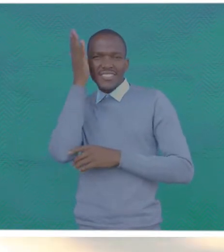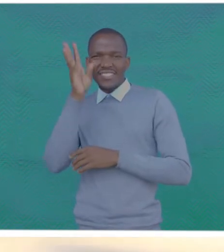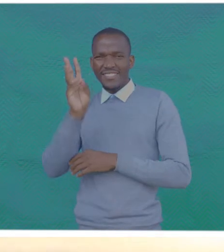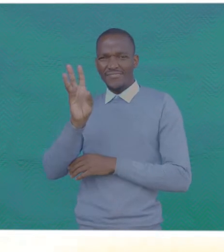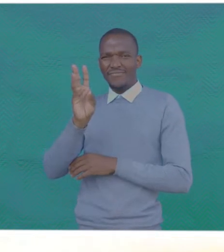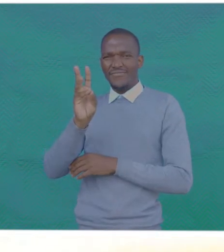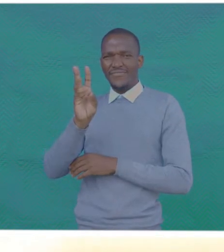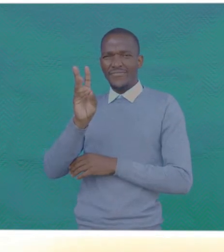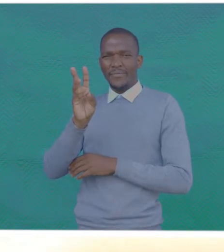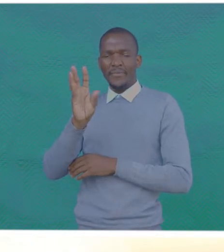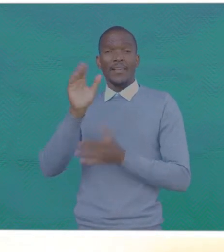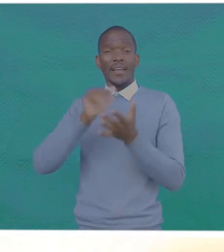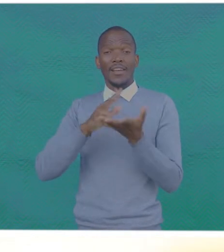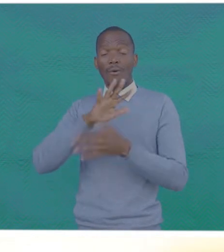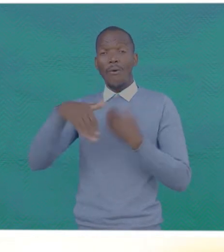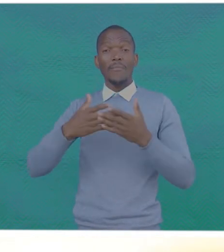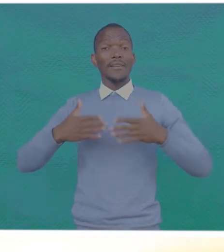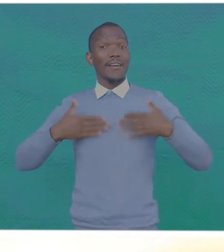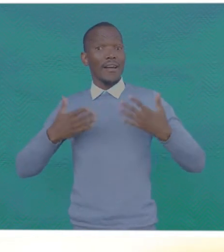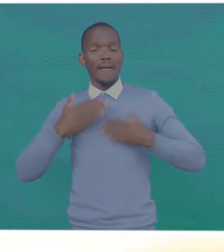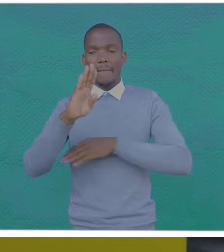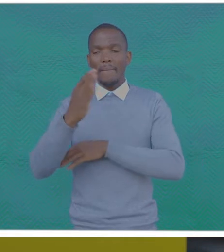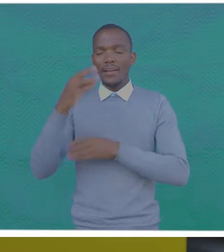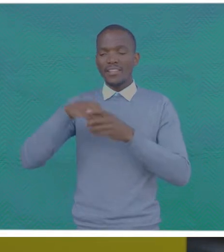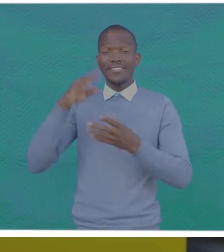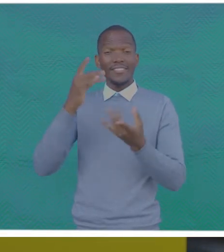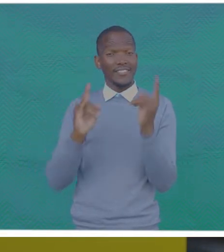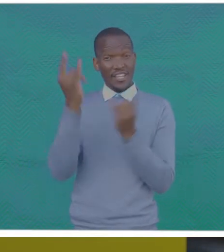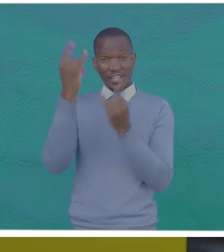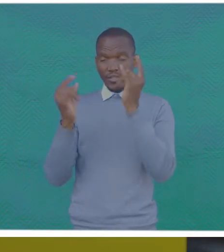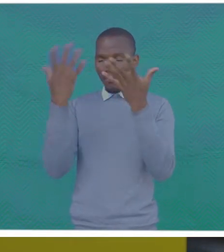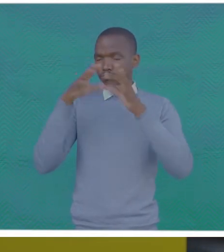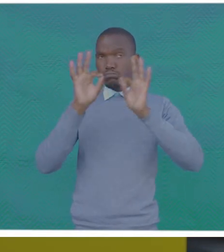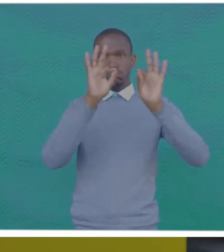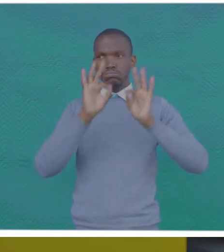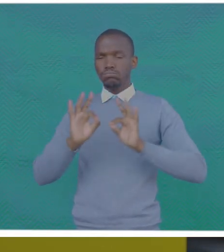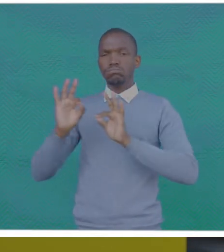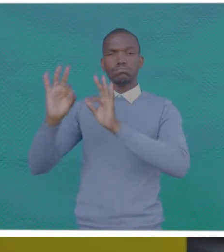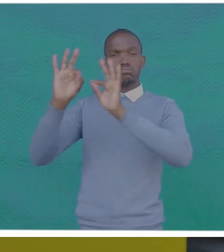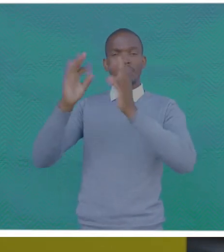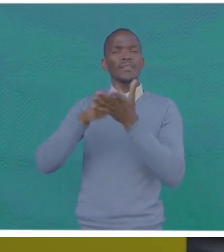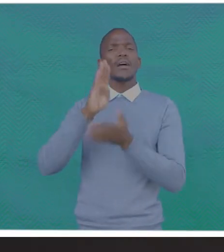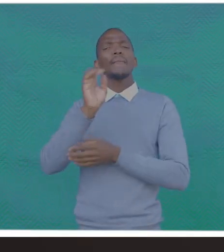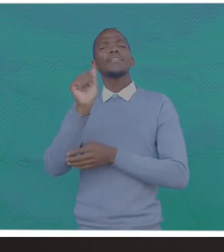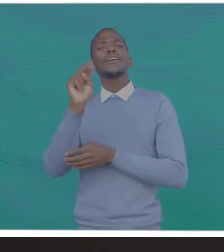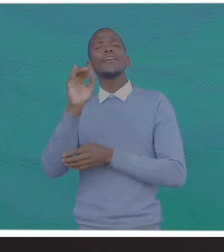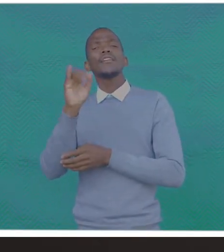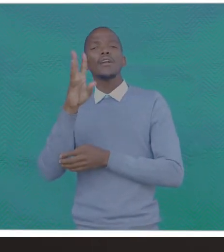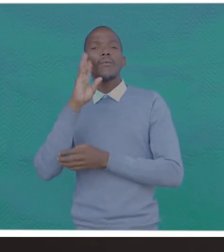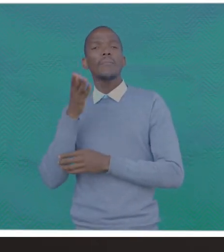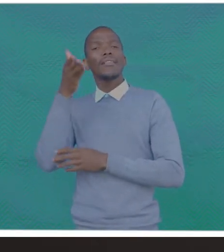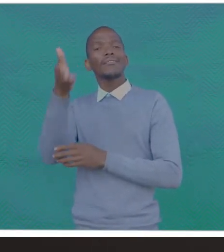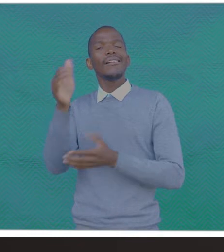Francistown Stadium from six o'clock in the morning. We are delighted to be back in the city of all things precious.